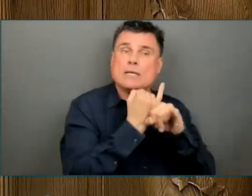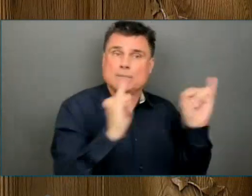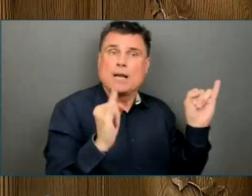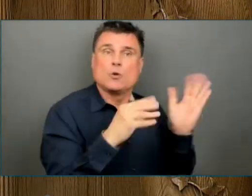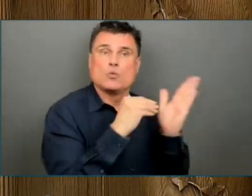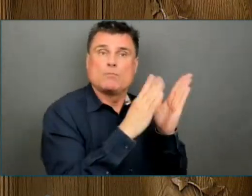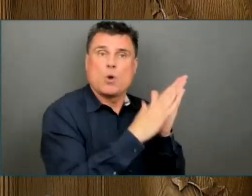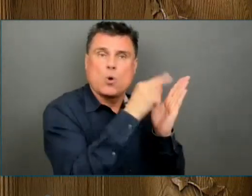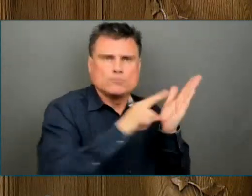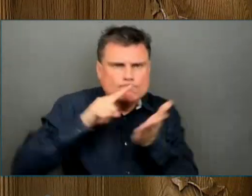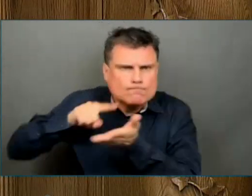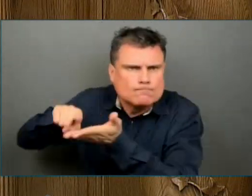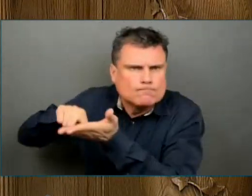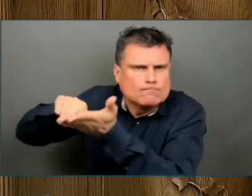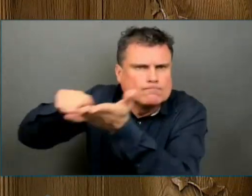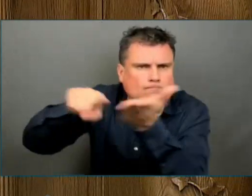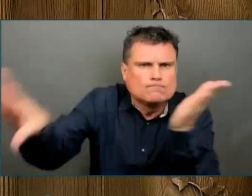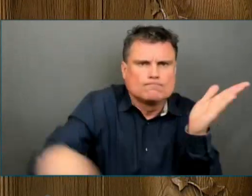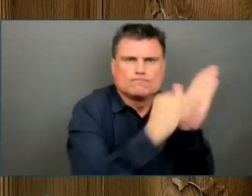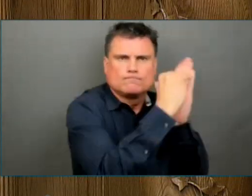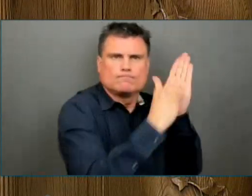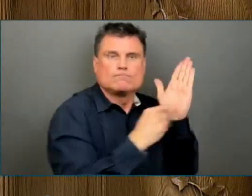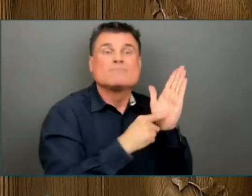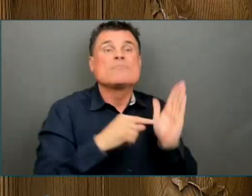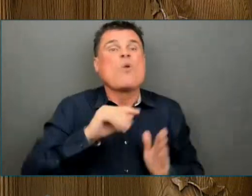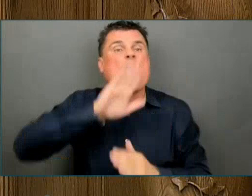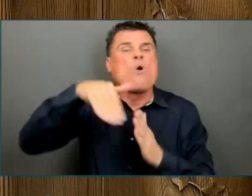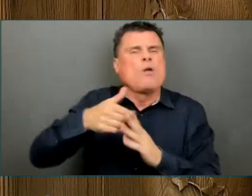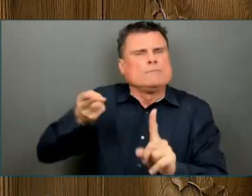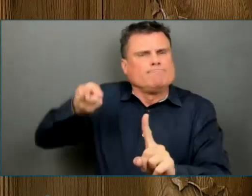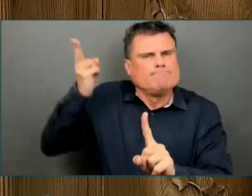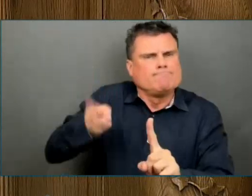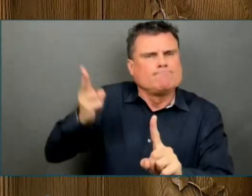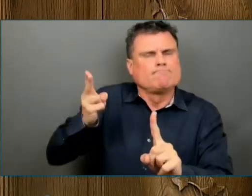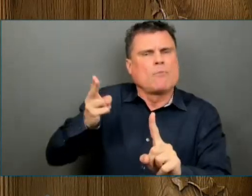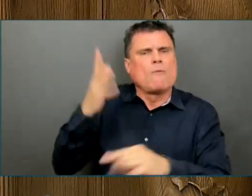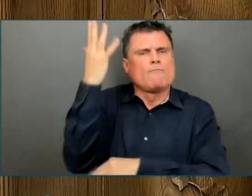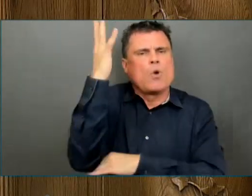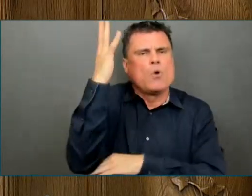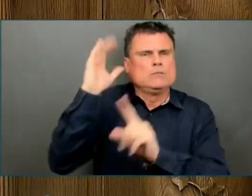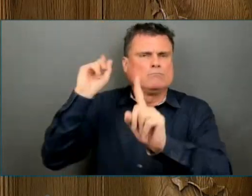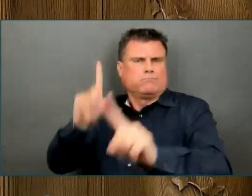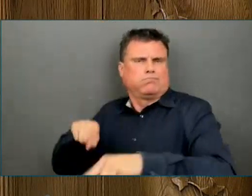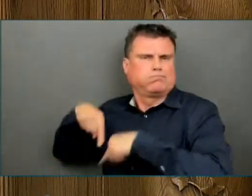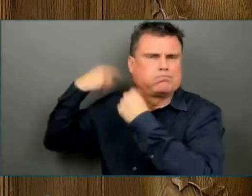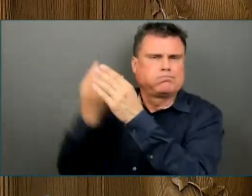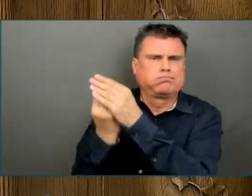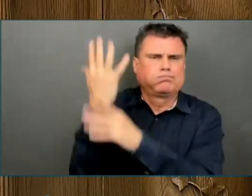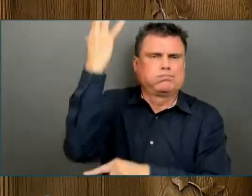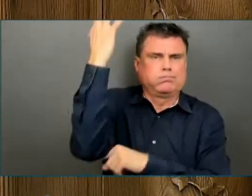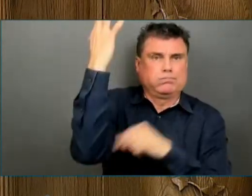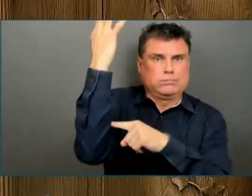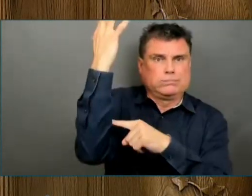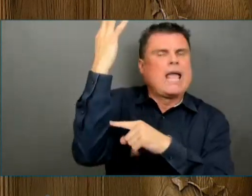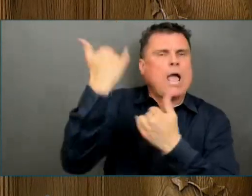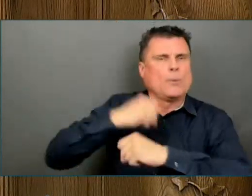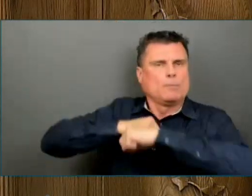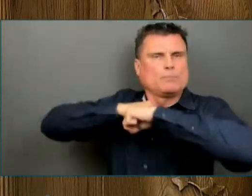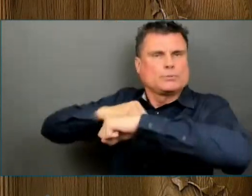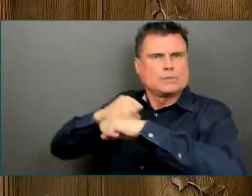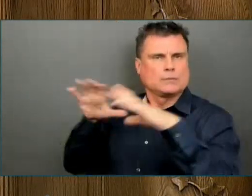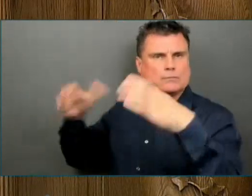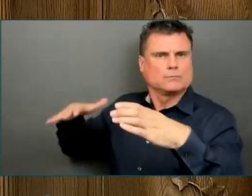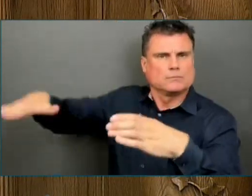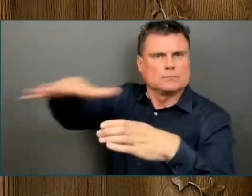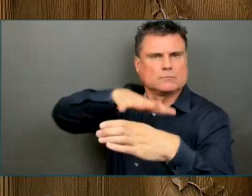old growth stands not already protected. New measures will be proposed to increase access to fibre for communities,